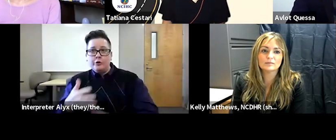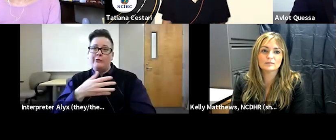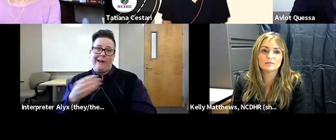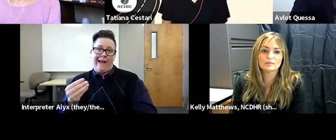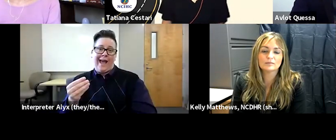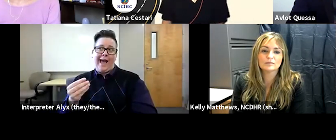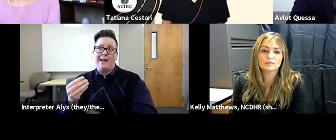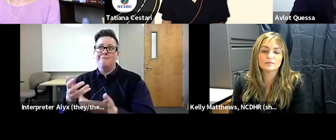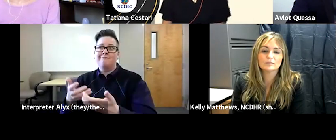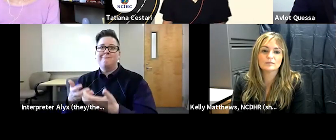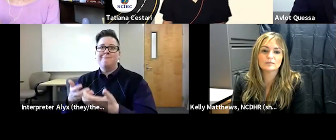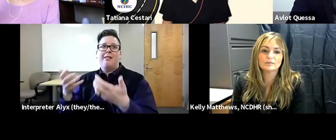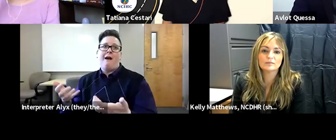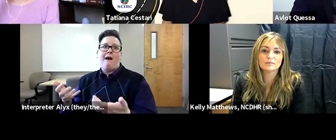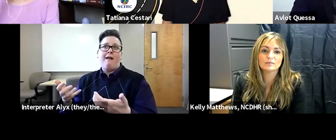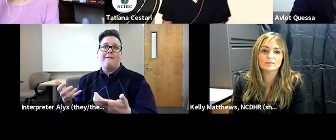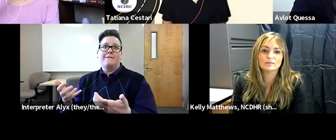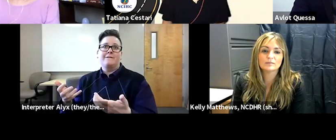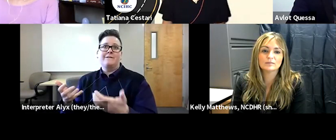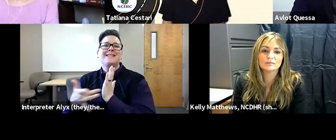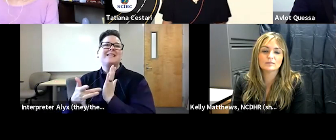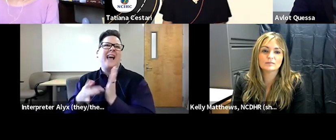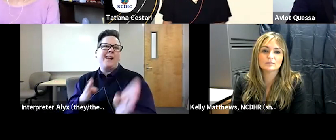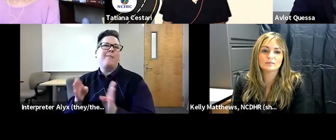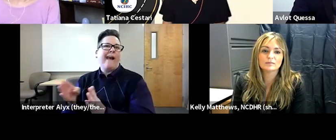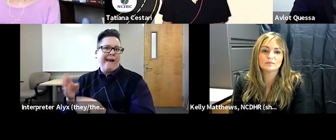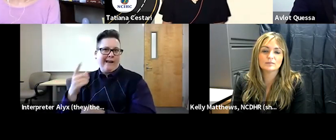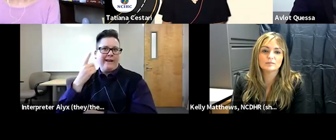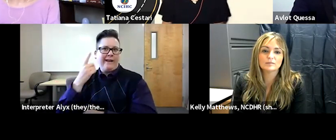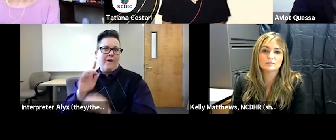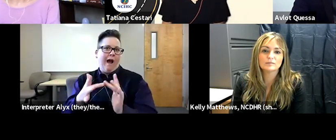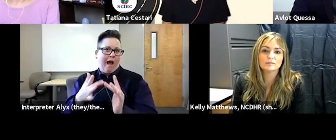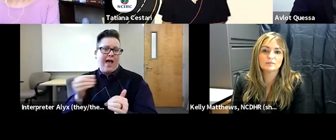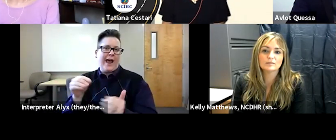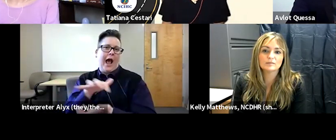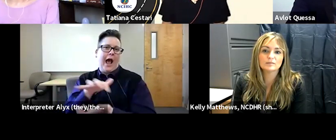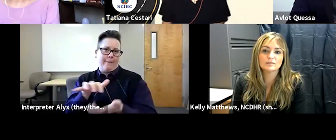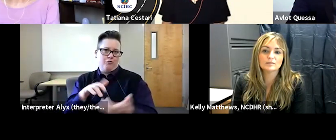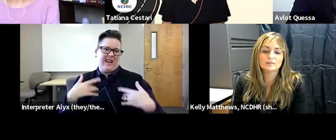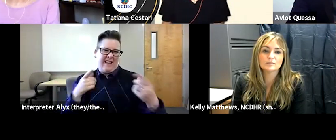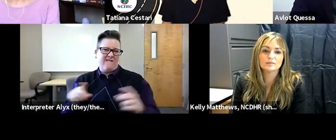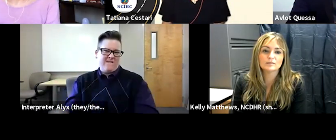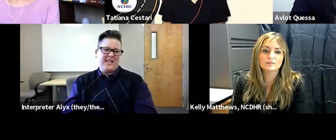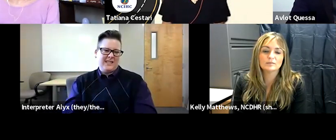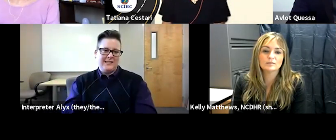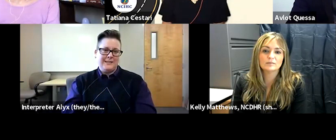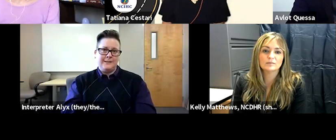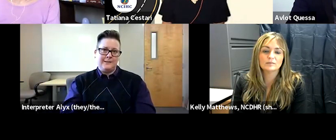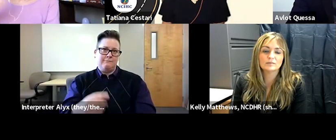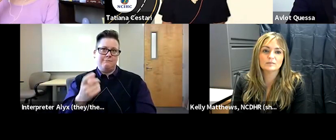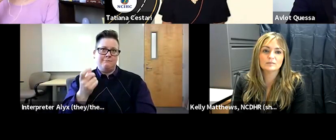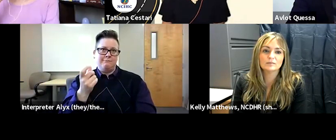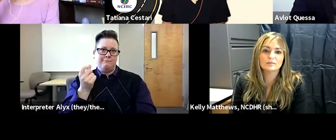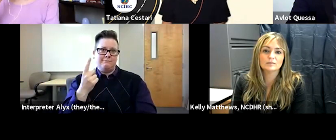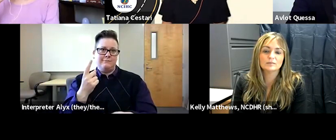also a lot of um tech planning for online and hybrid events under string